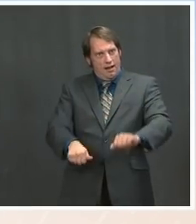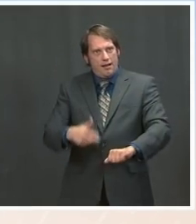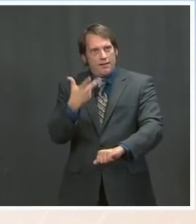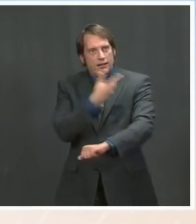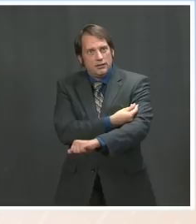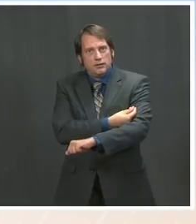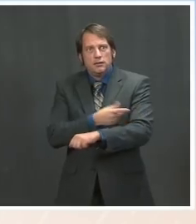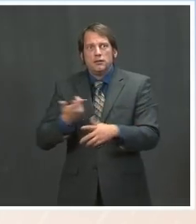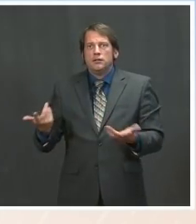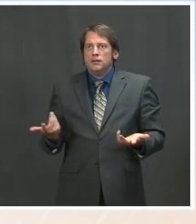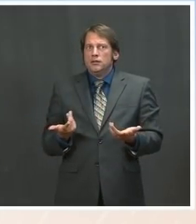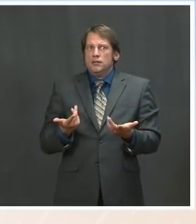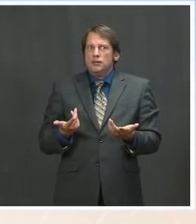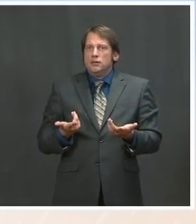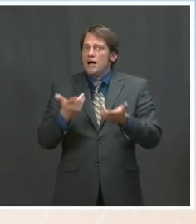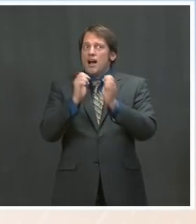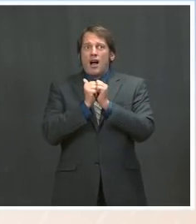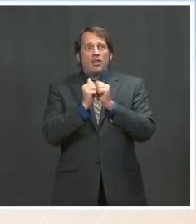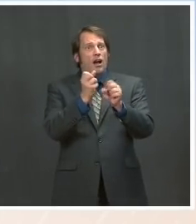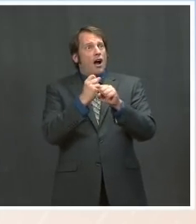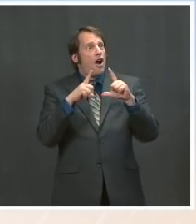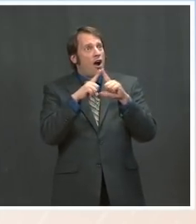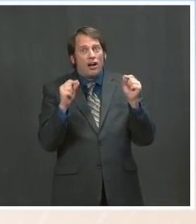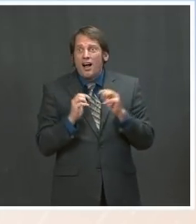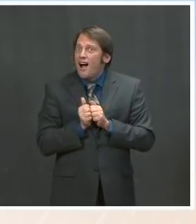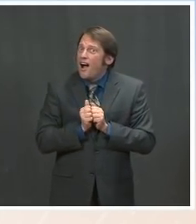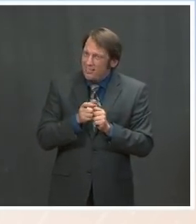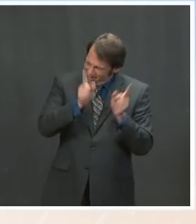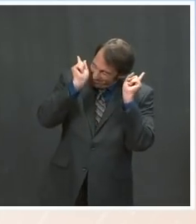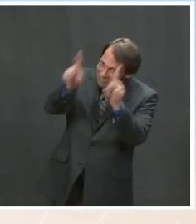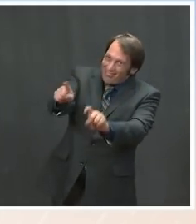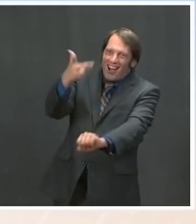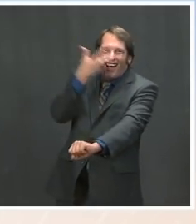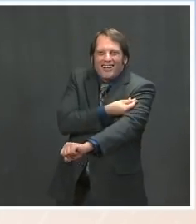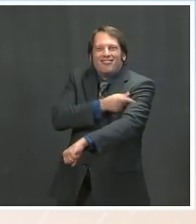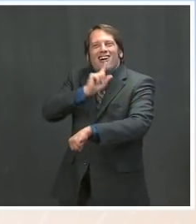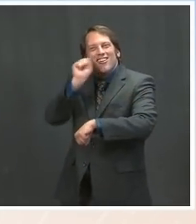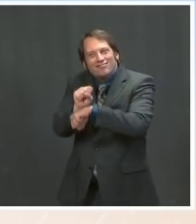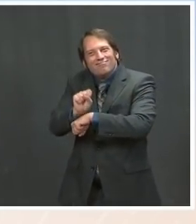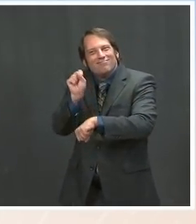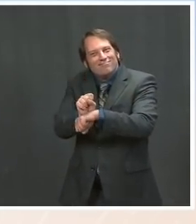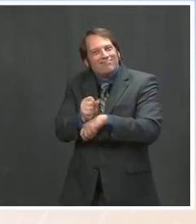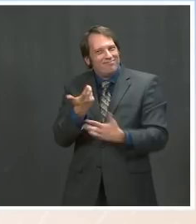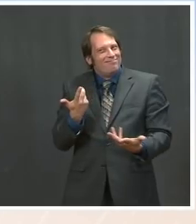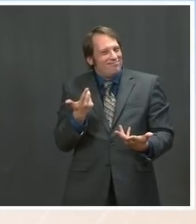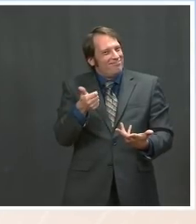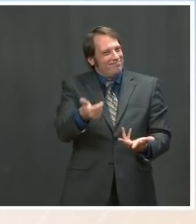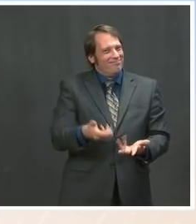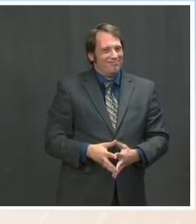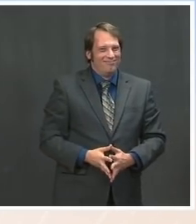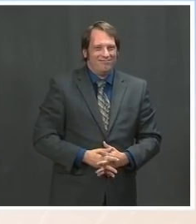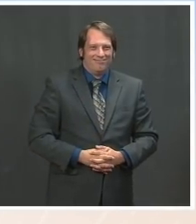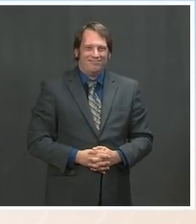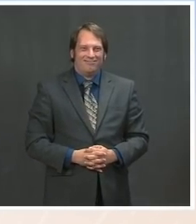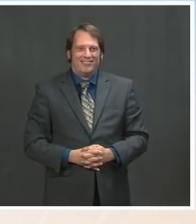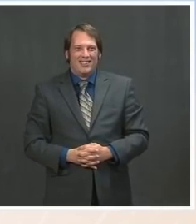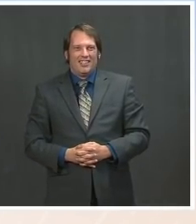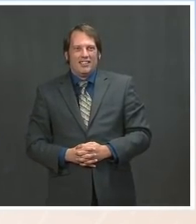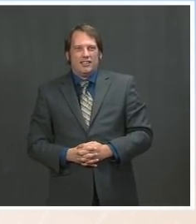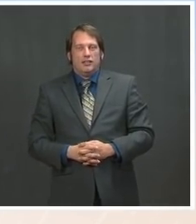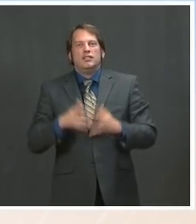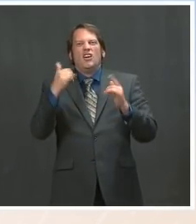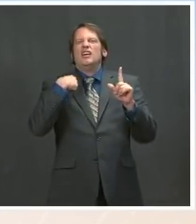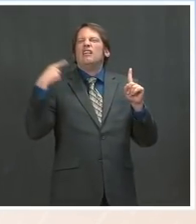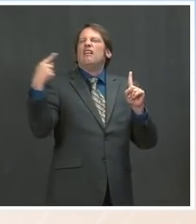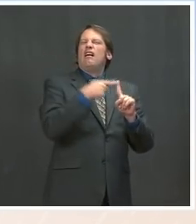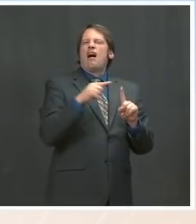And that's what our focus will continue to be. The Press. Another question on Navalny, given Jake Sullivan's comments yesterday about consequences. Yeah. The